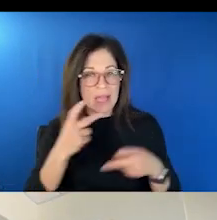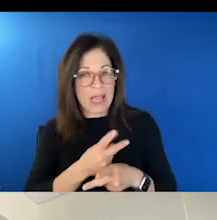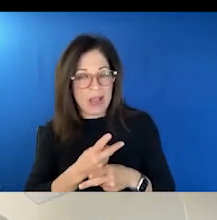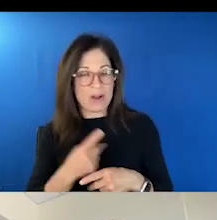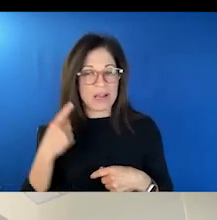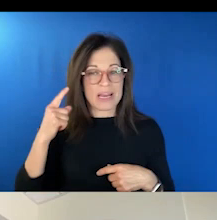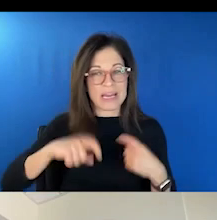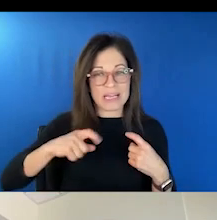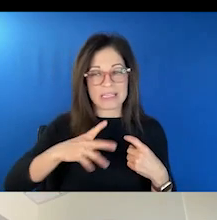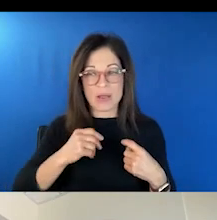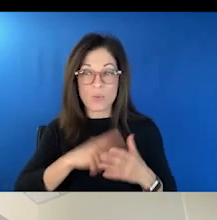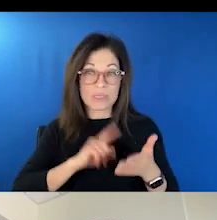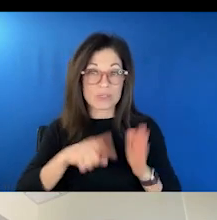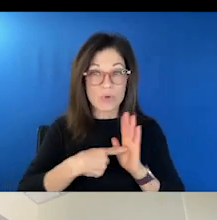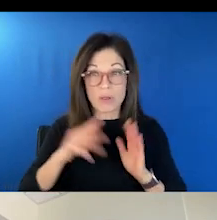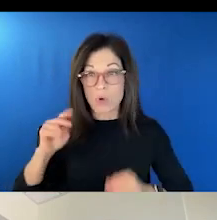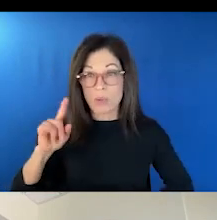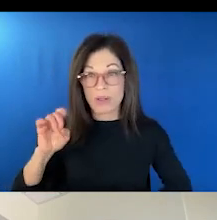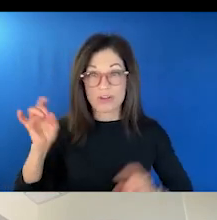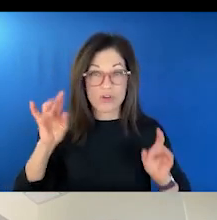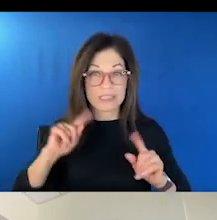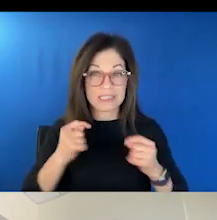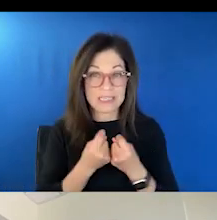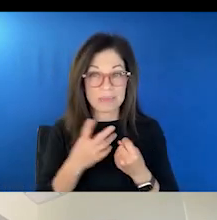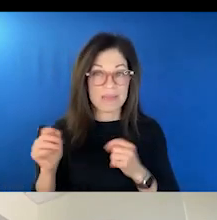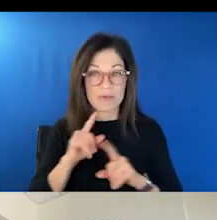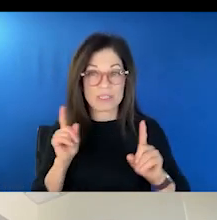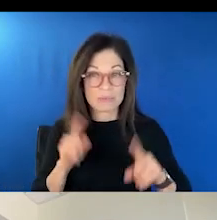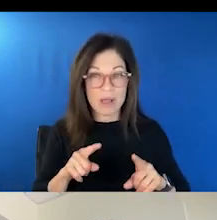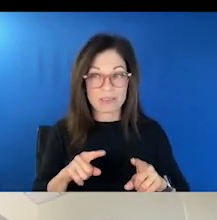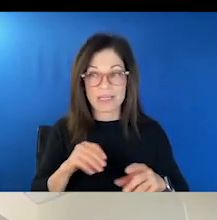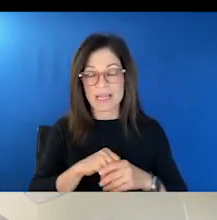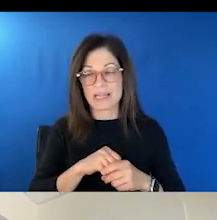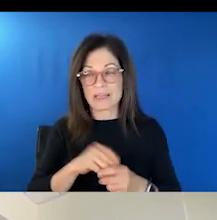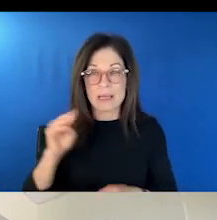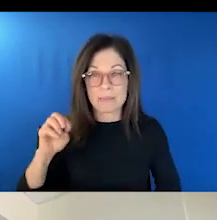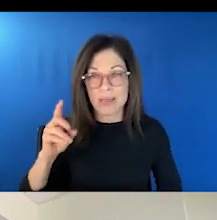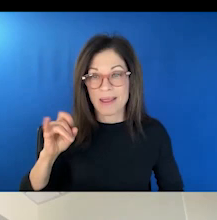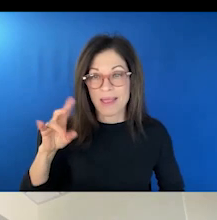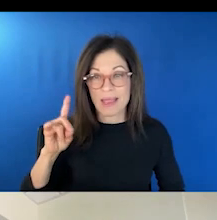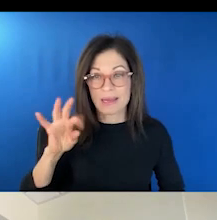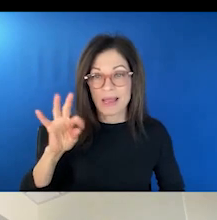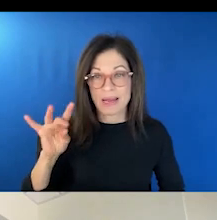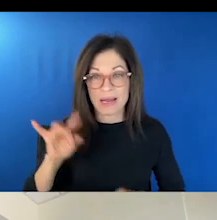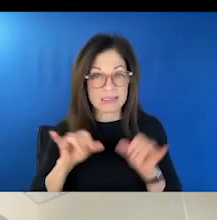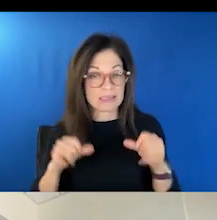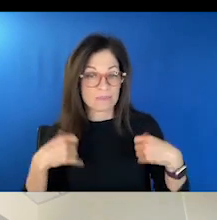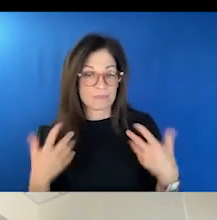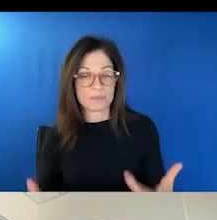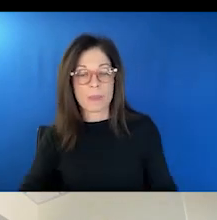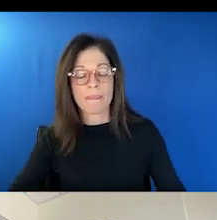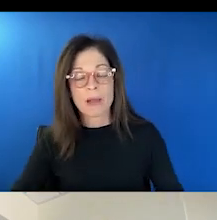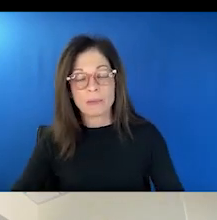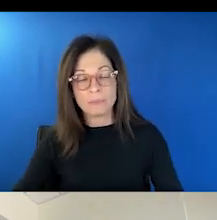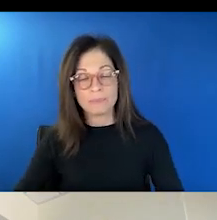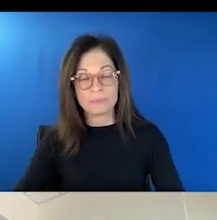also, what's the role of the mobile crisis teams and the crisis response, you know, in the Medicaid 988 system. So I think